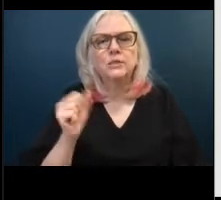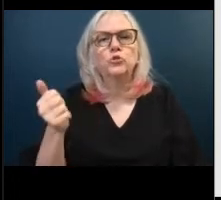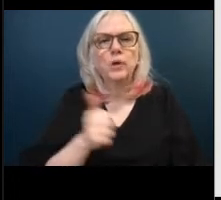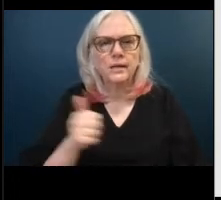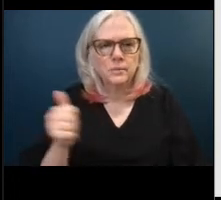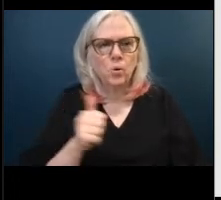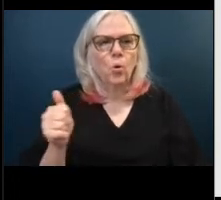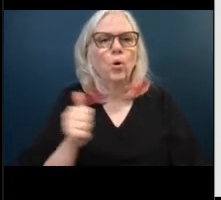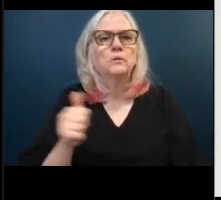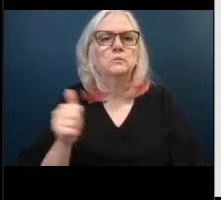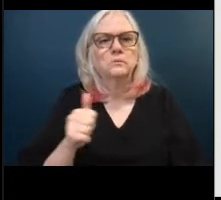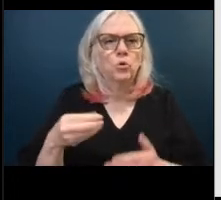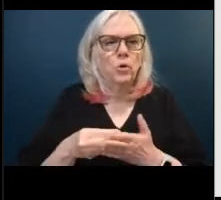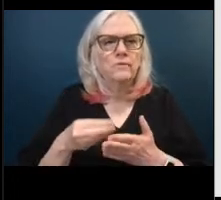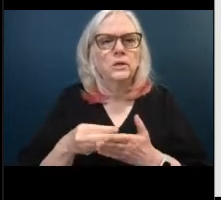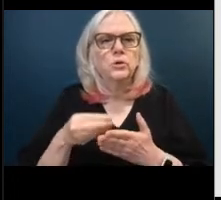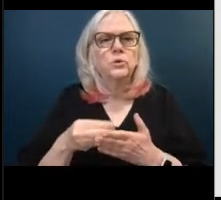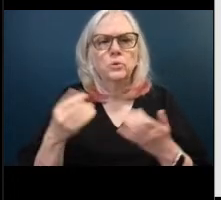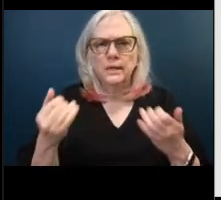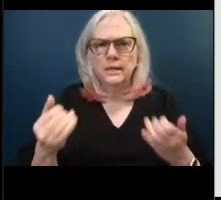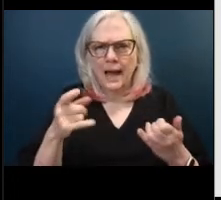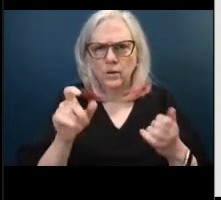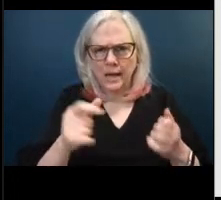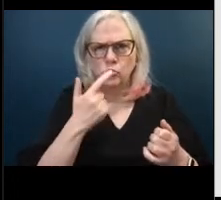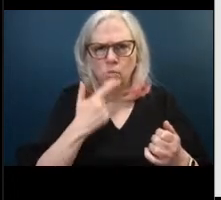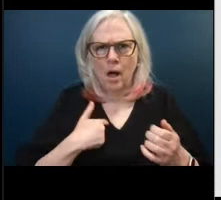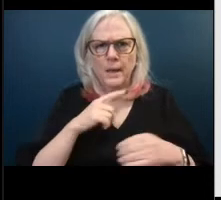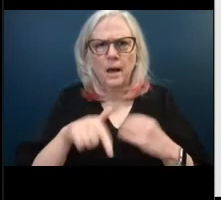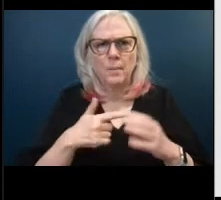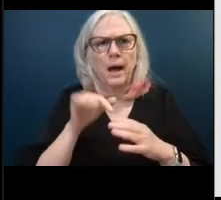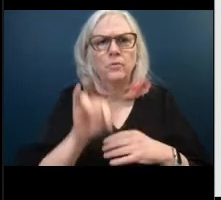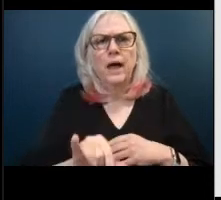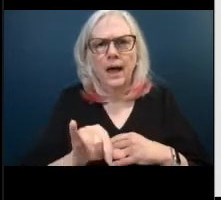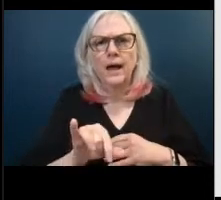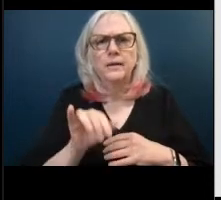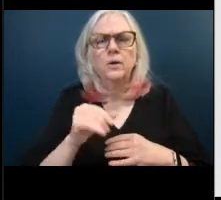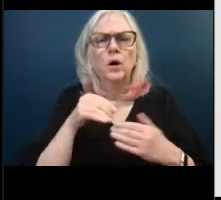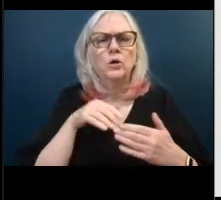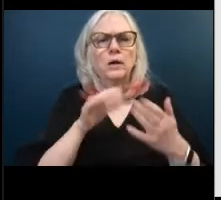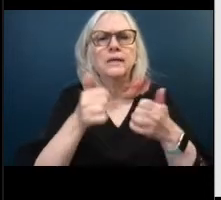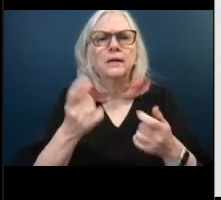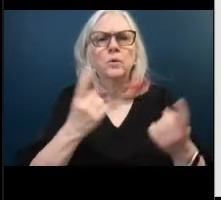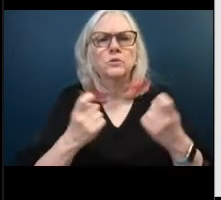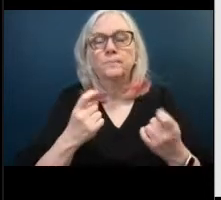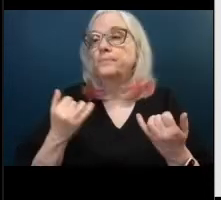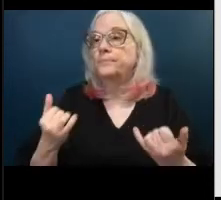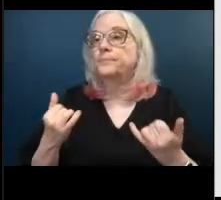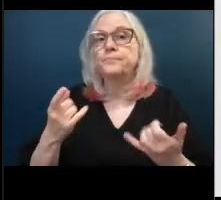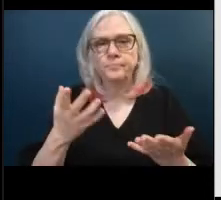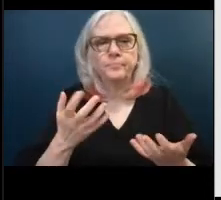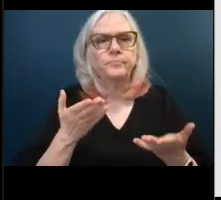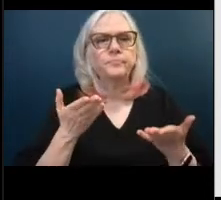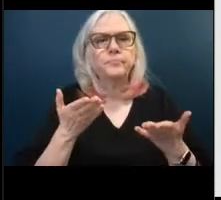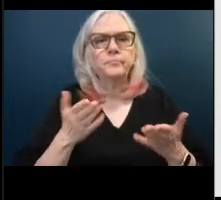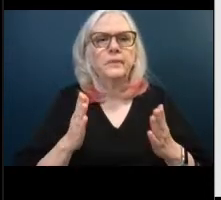fire chief here could you tell us about this item and we'll address questions uh from the commission absolutely mayor vice mayor and commissioners hugh